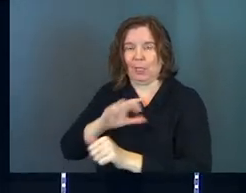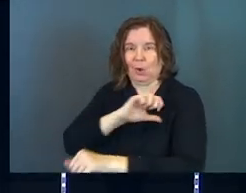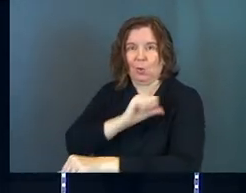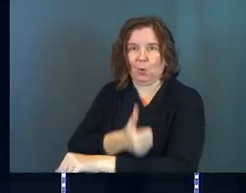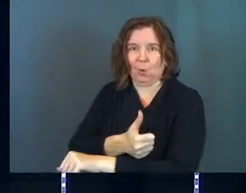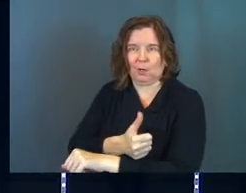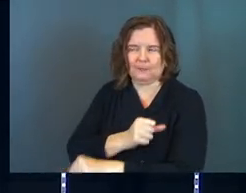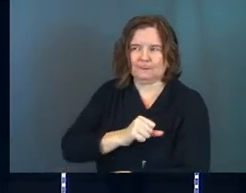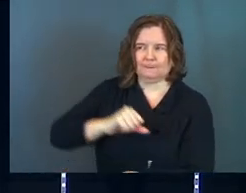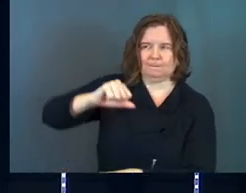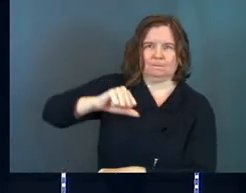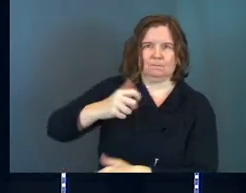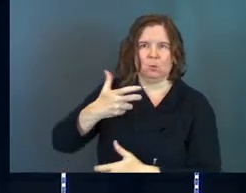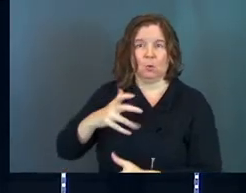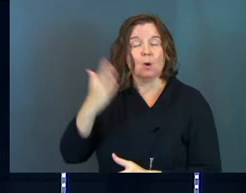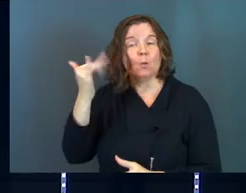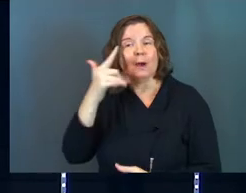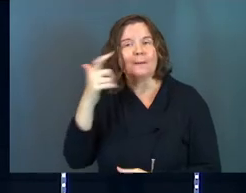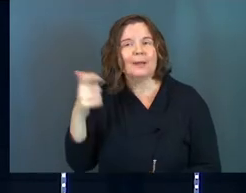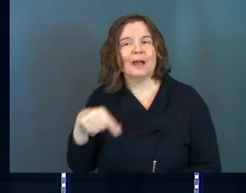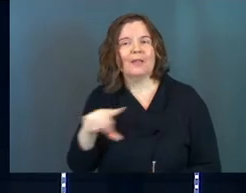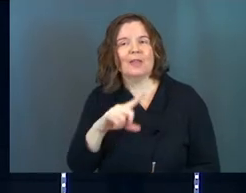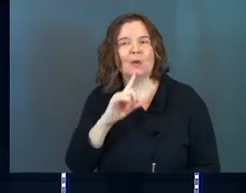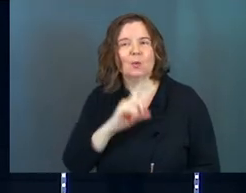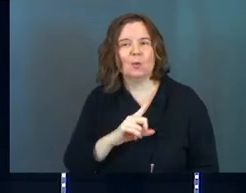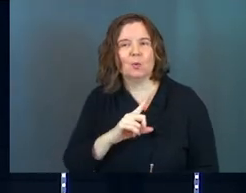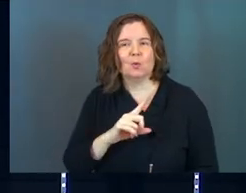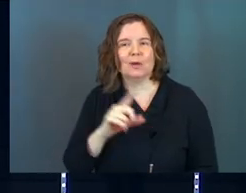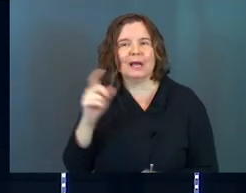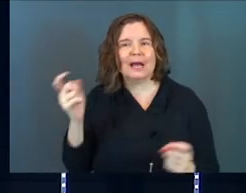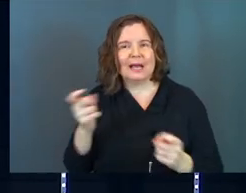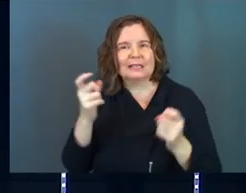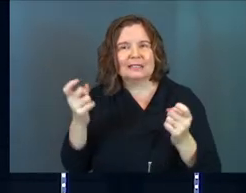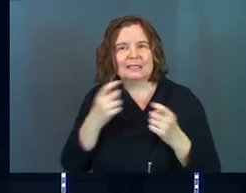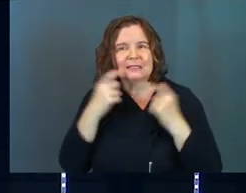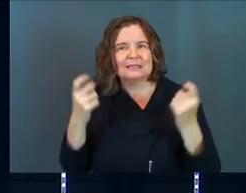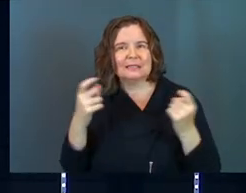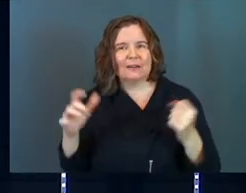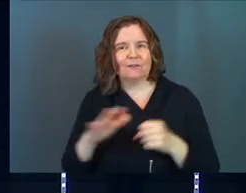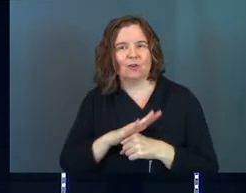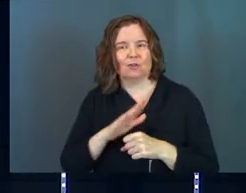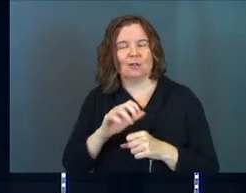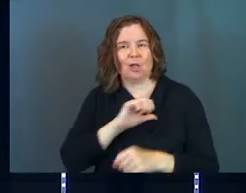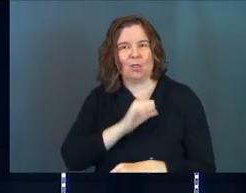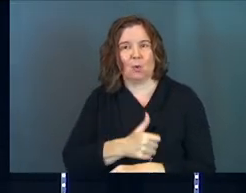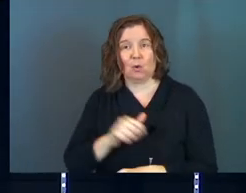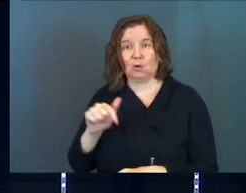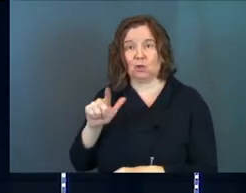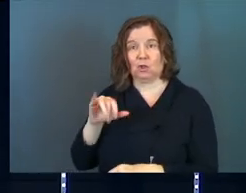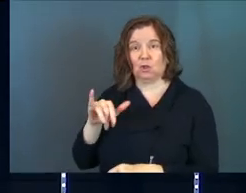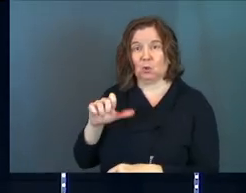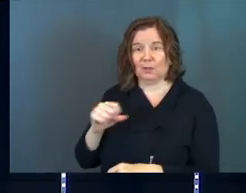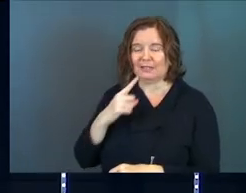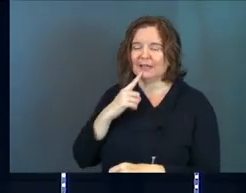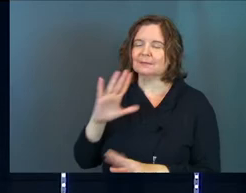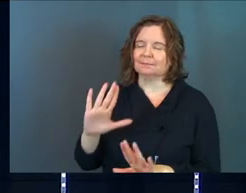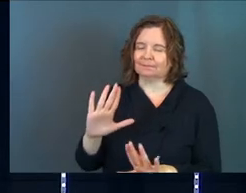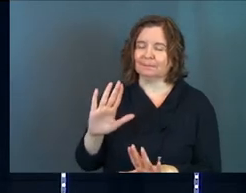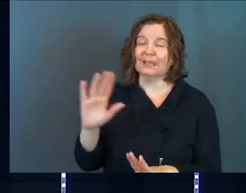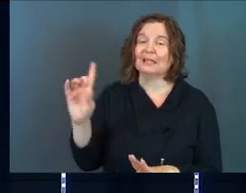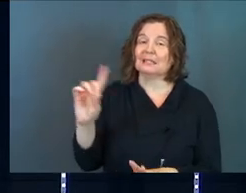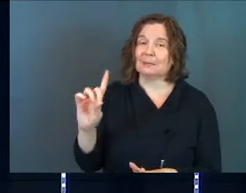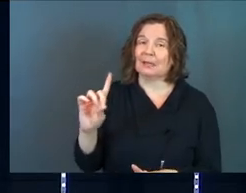We didn't want to submit to their authority. Why? Because they were a sinful authority. And so Lewis comes in and says, listen,